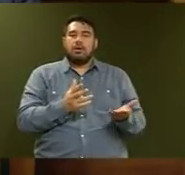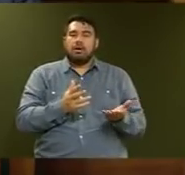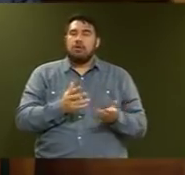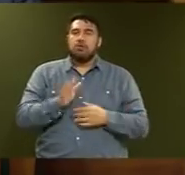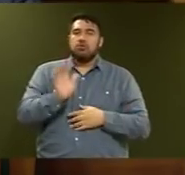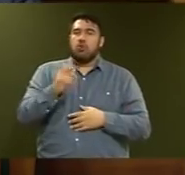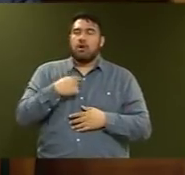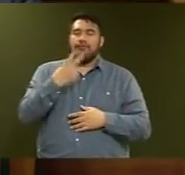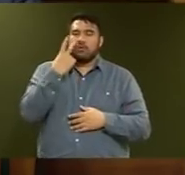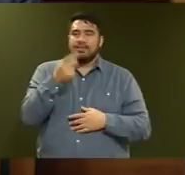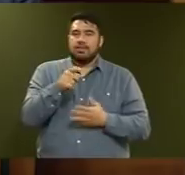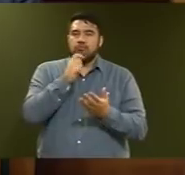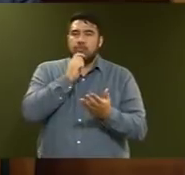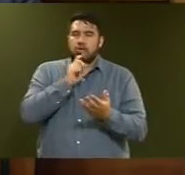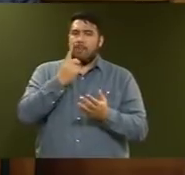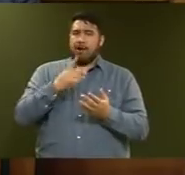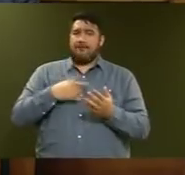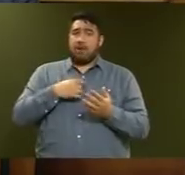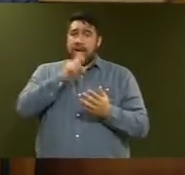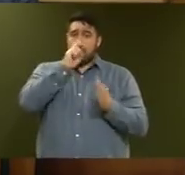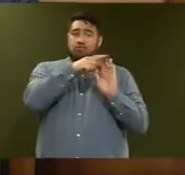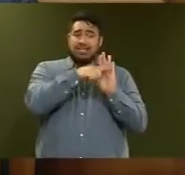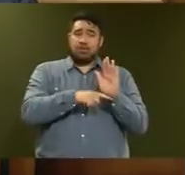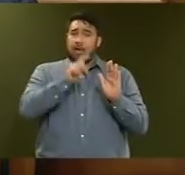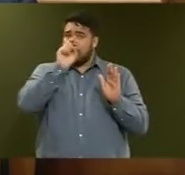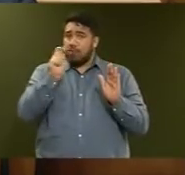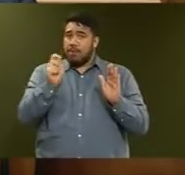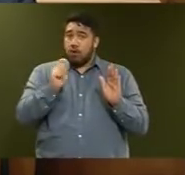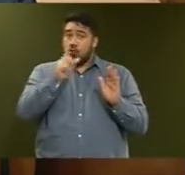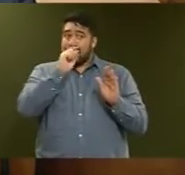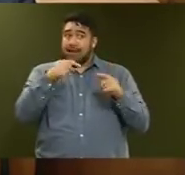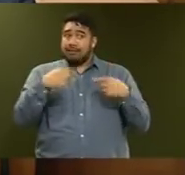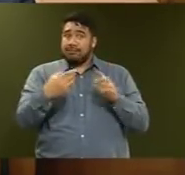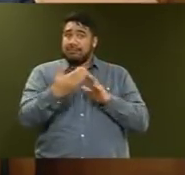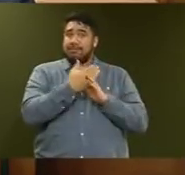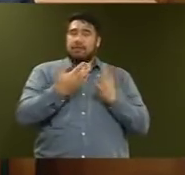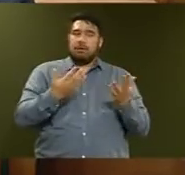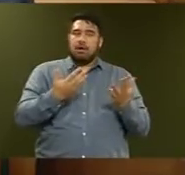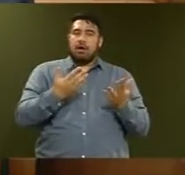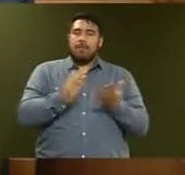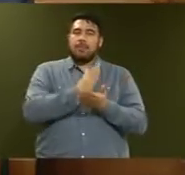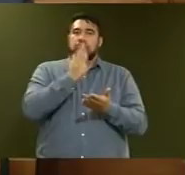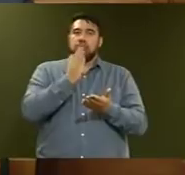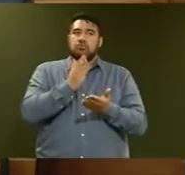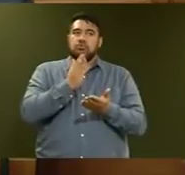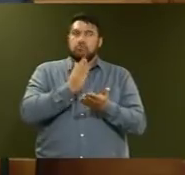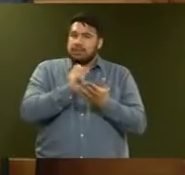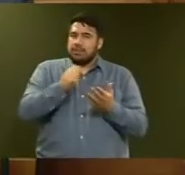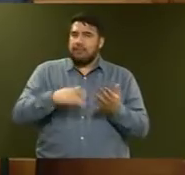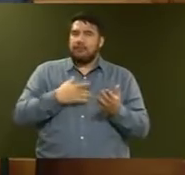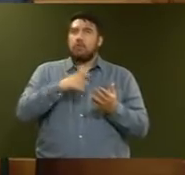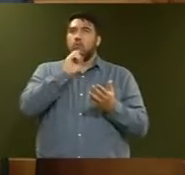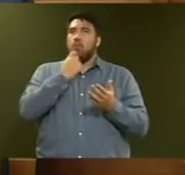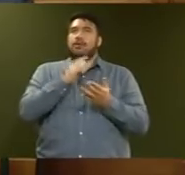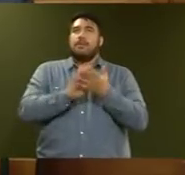that the KiwiBuild eligibility criteria ensure that homes will be bought by the families most in need in three